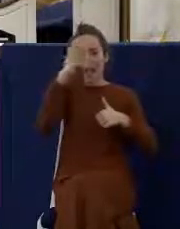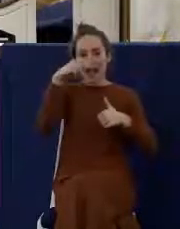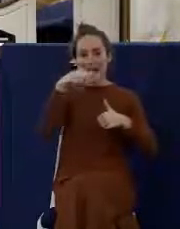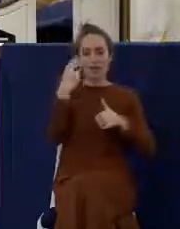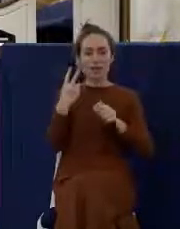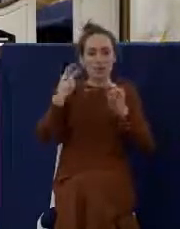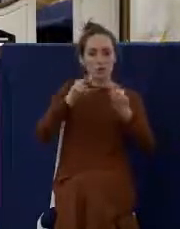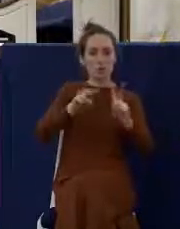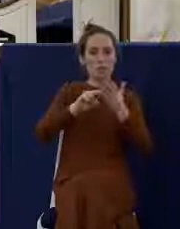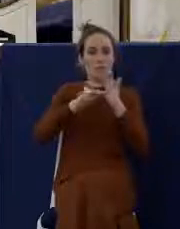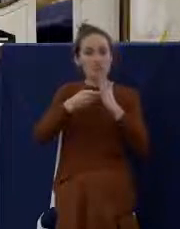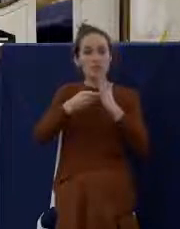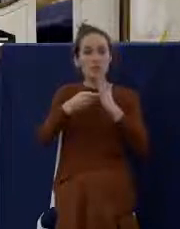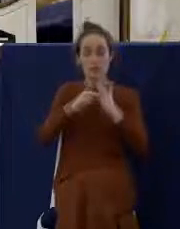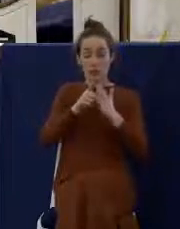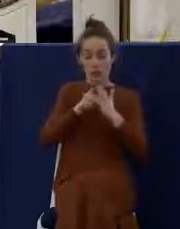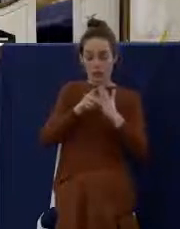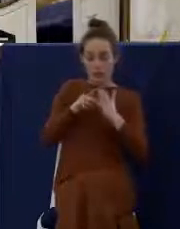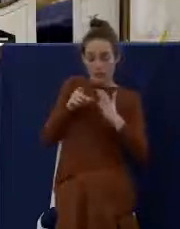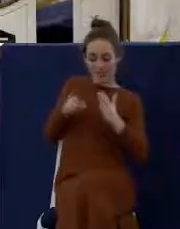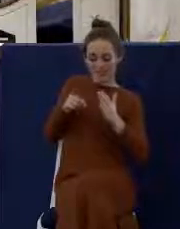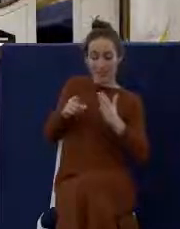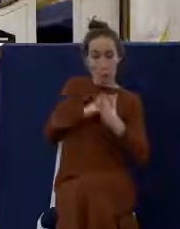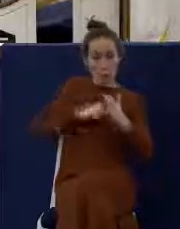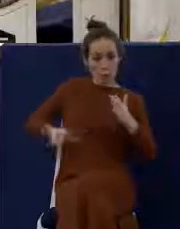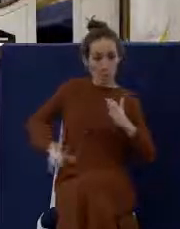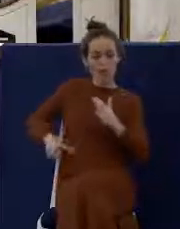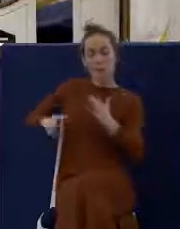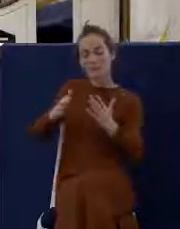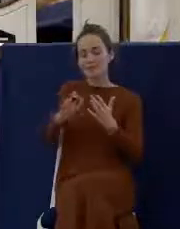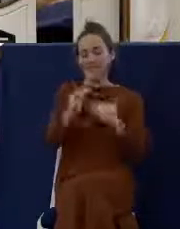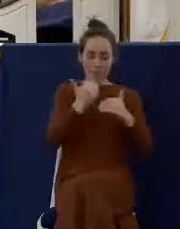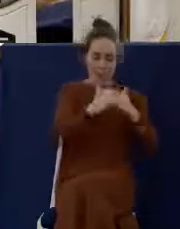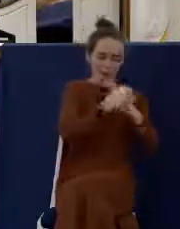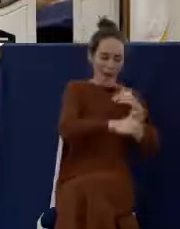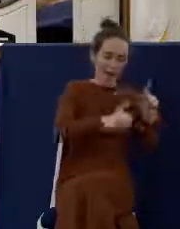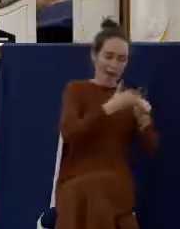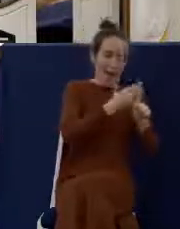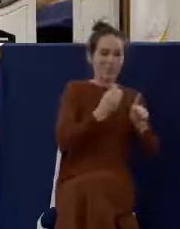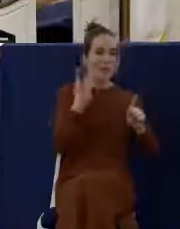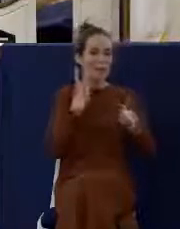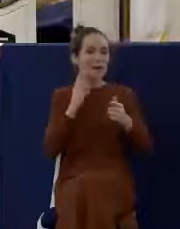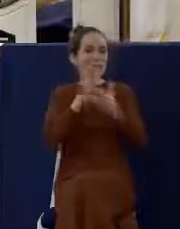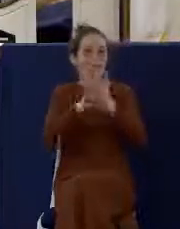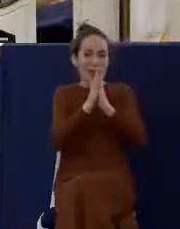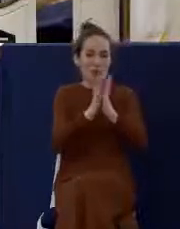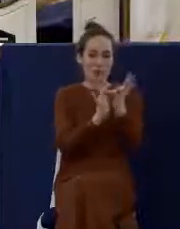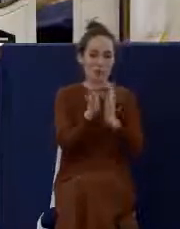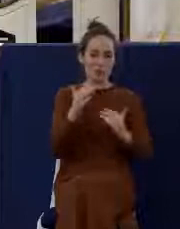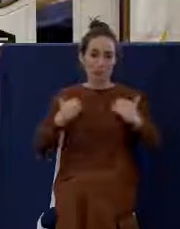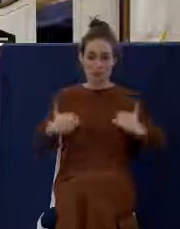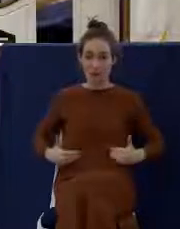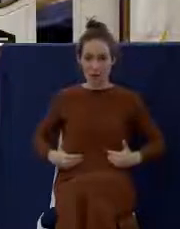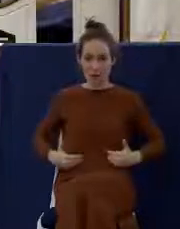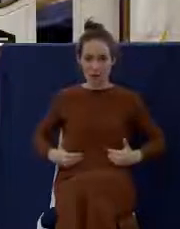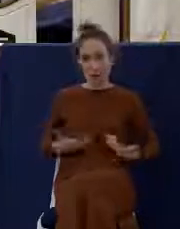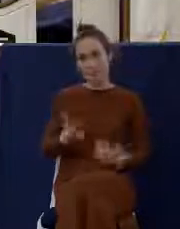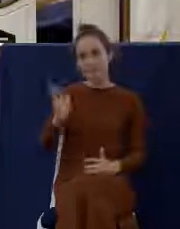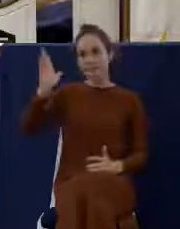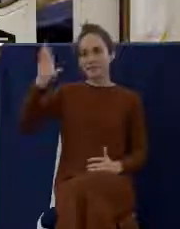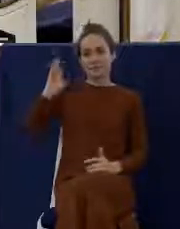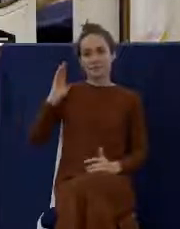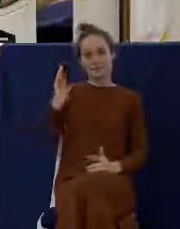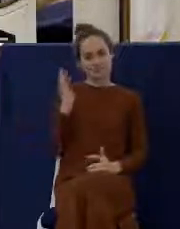Christ. And this is a view that developed all the way back in the first century, this view that they saw the body and the blood as